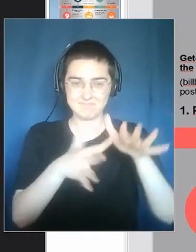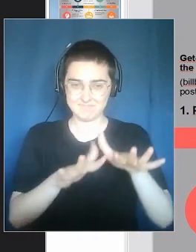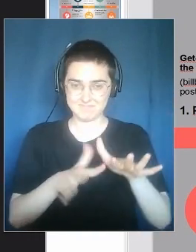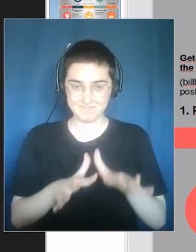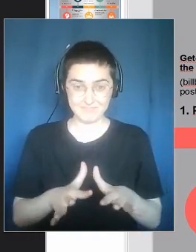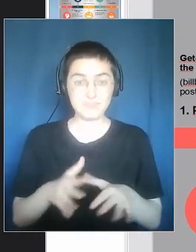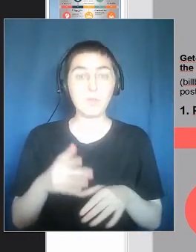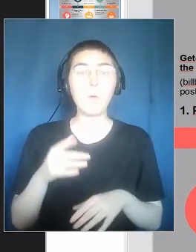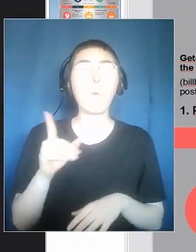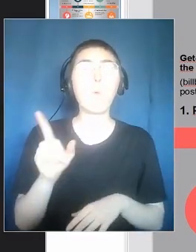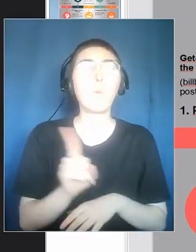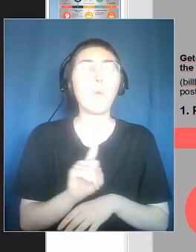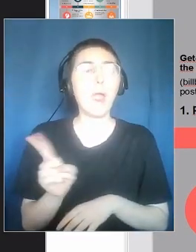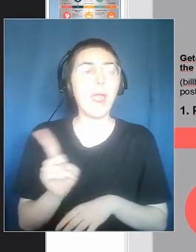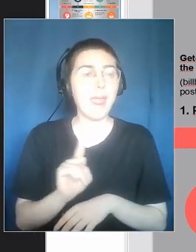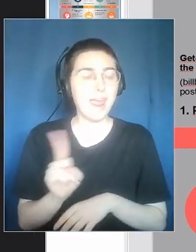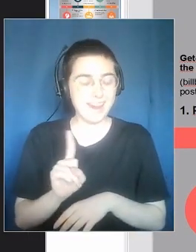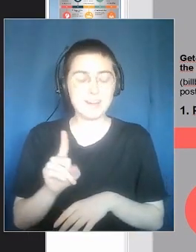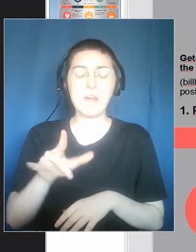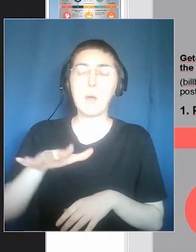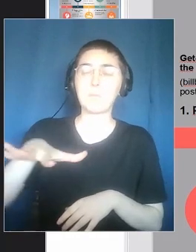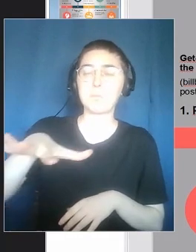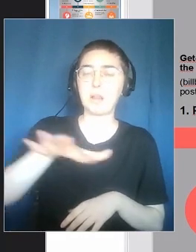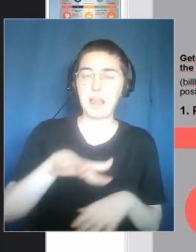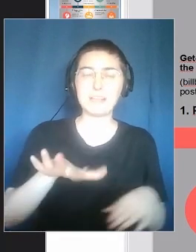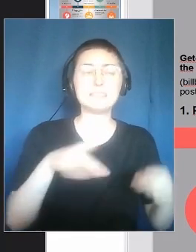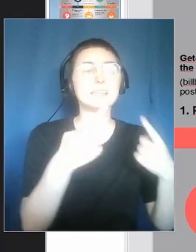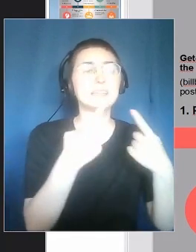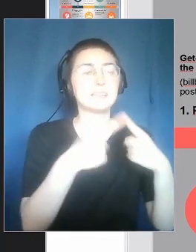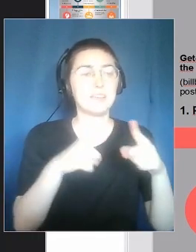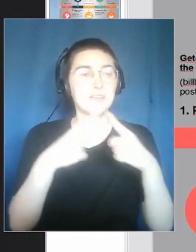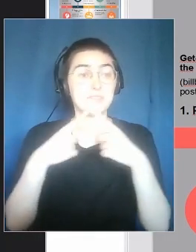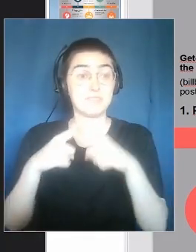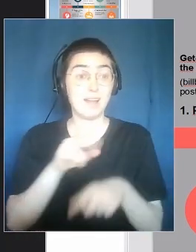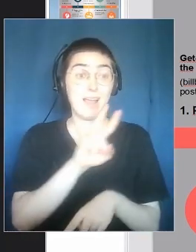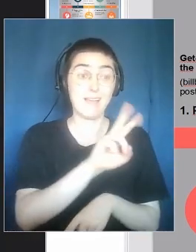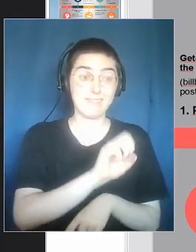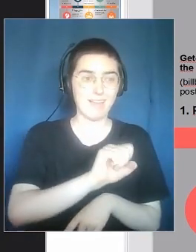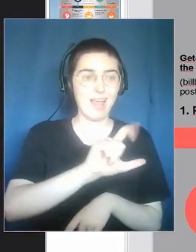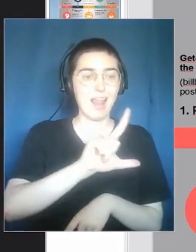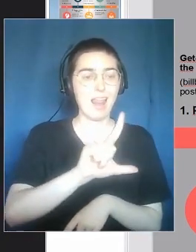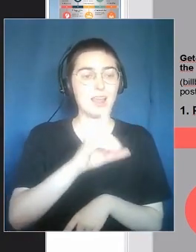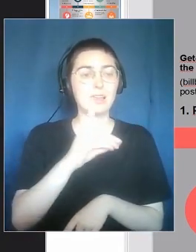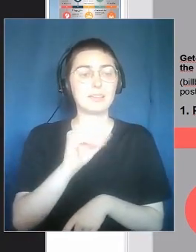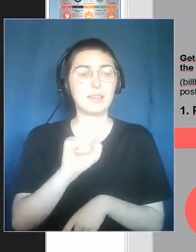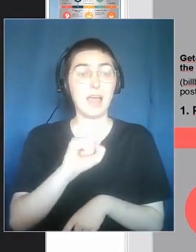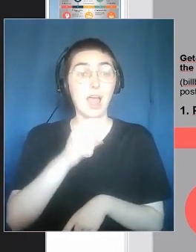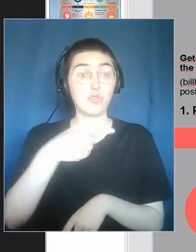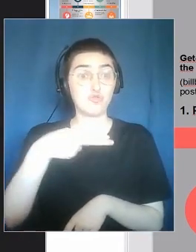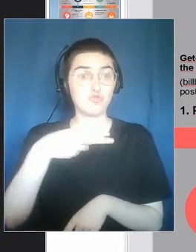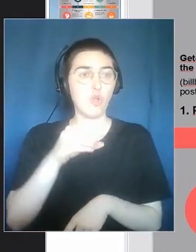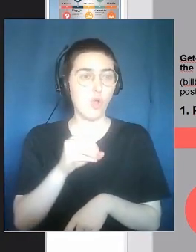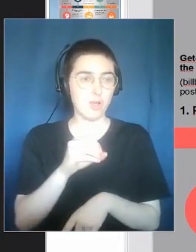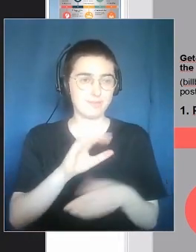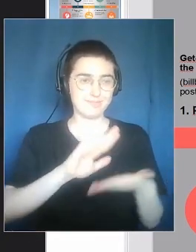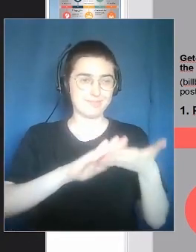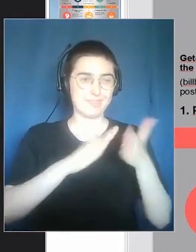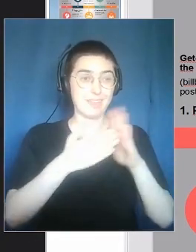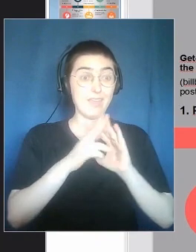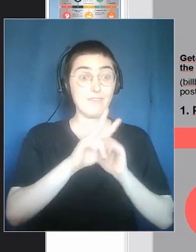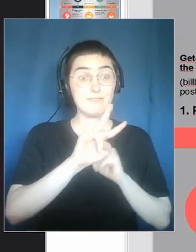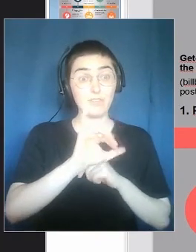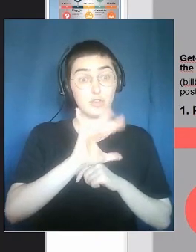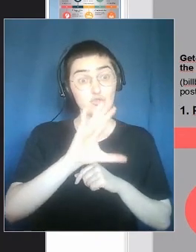Precisely, we are preparing three silent plays located in three different locations. In Valdagno,